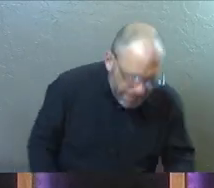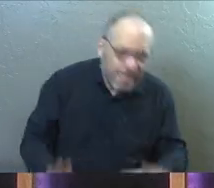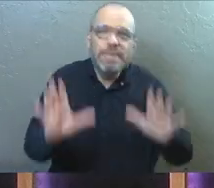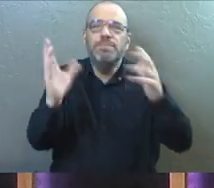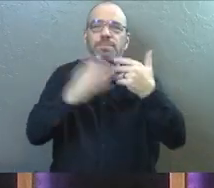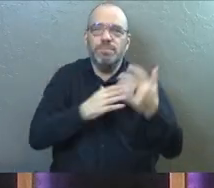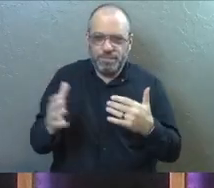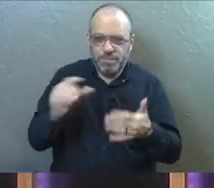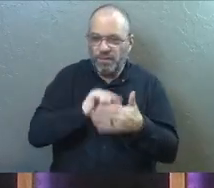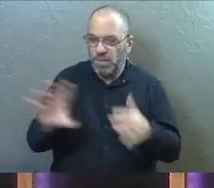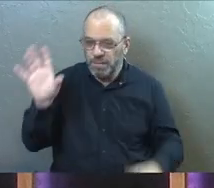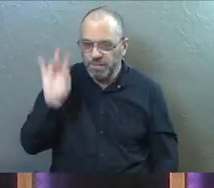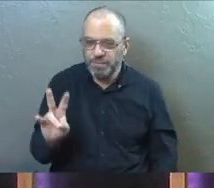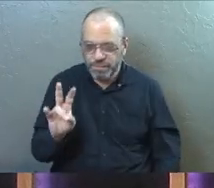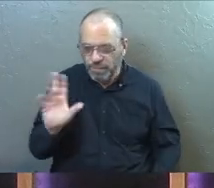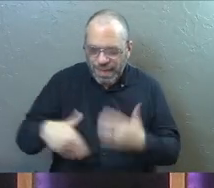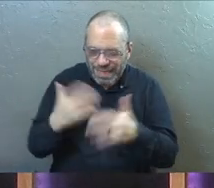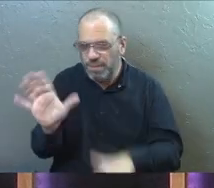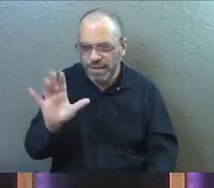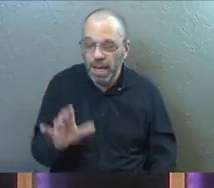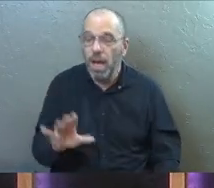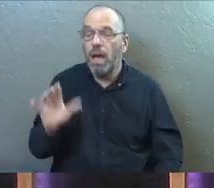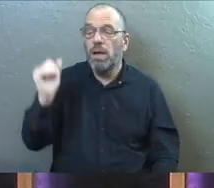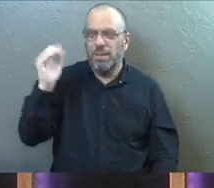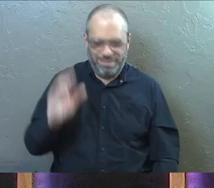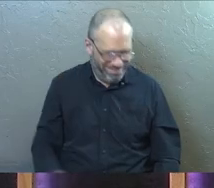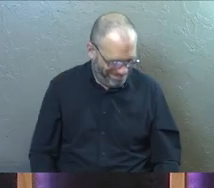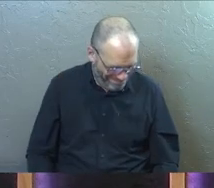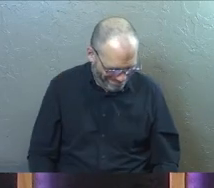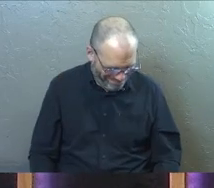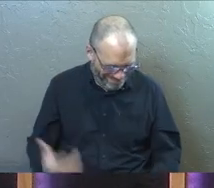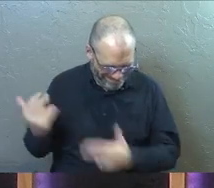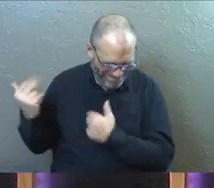Anyway, verse seven. I better keep going. So God,